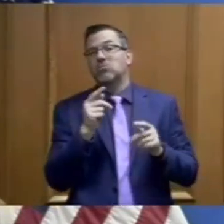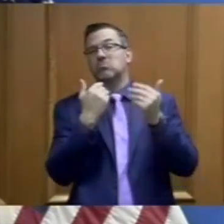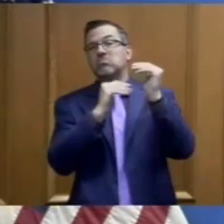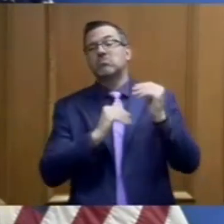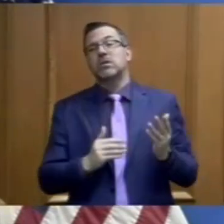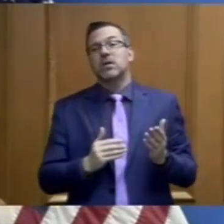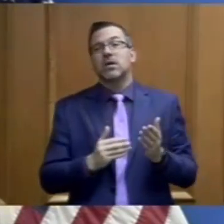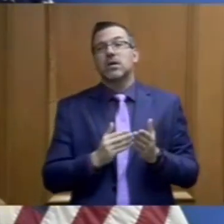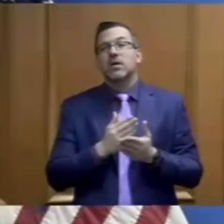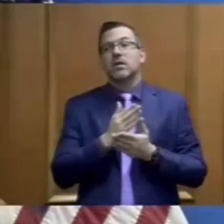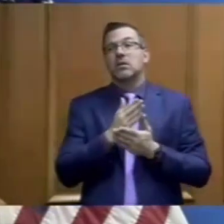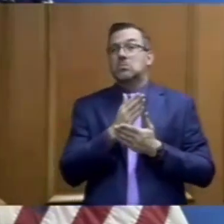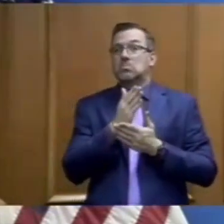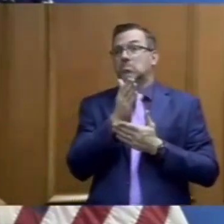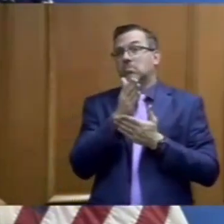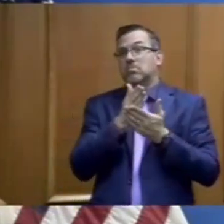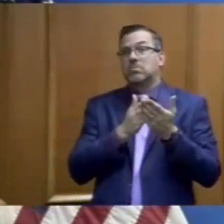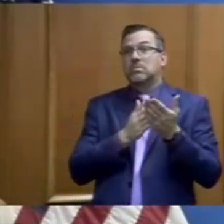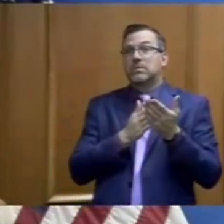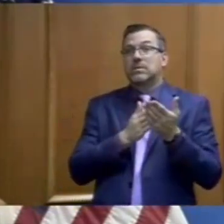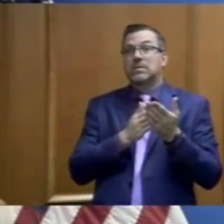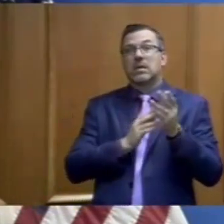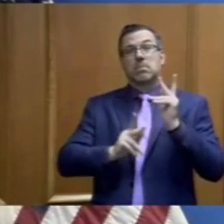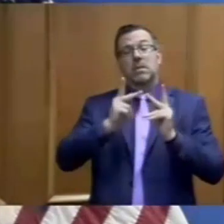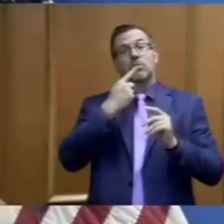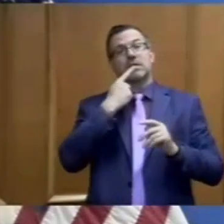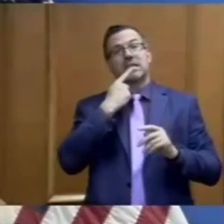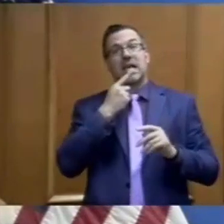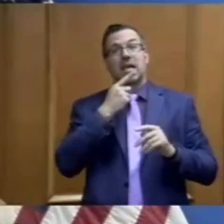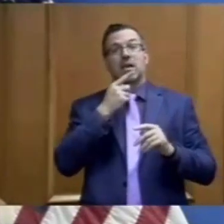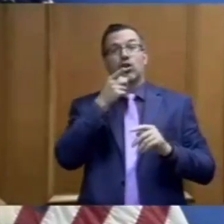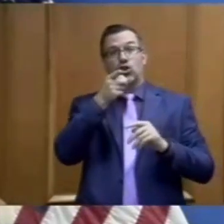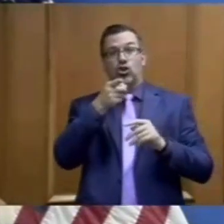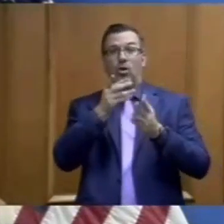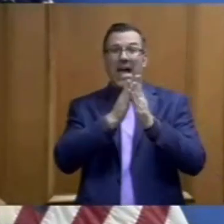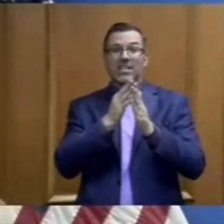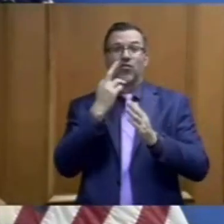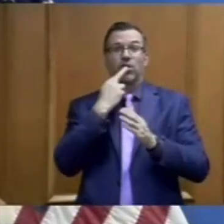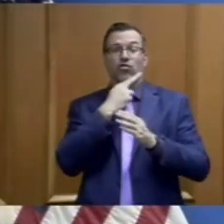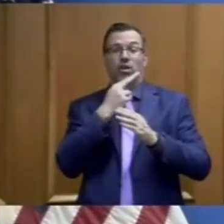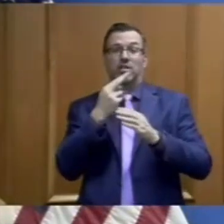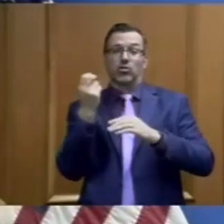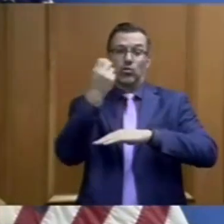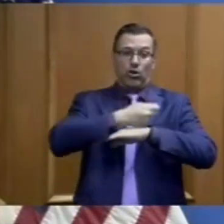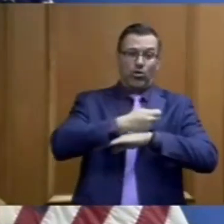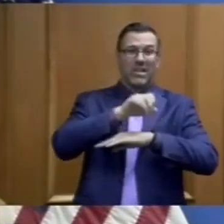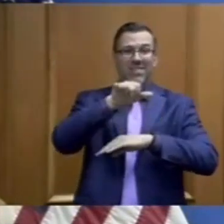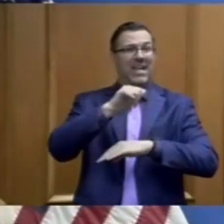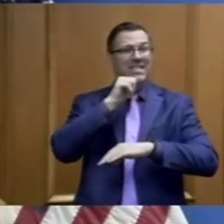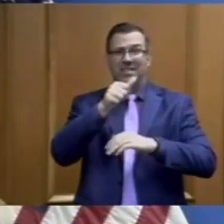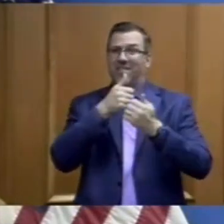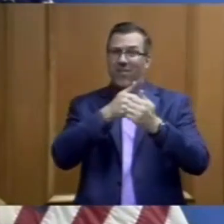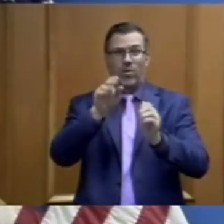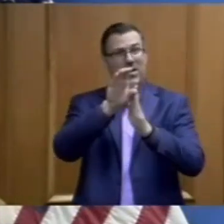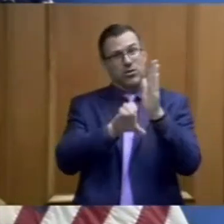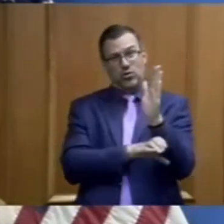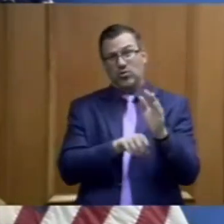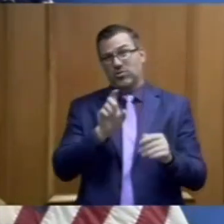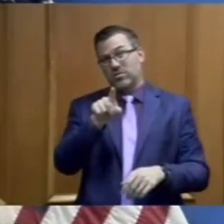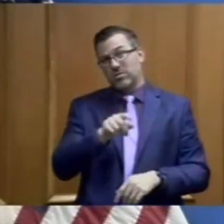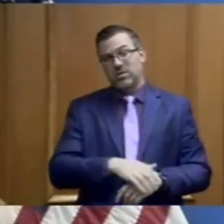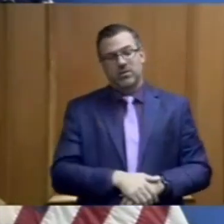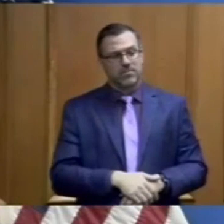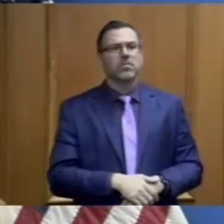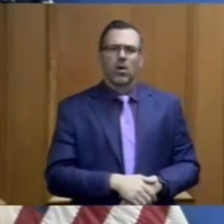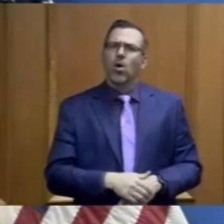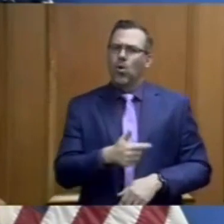these restaurant closings have even been unconstitutional. What's your Can you answer those two or three things? Yeah, we're working with the restaurant association right